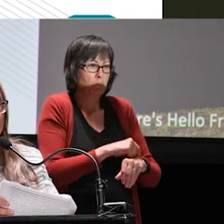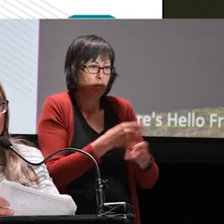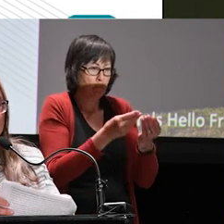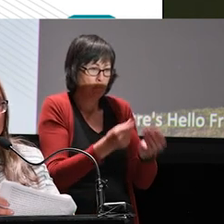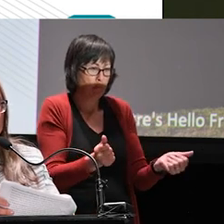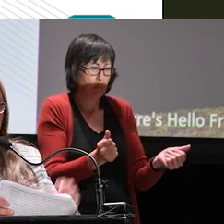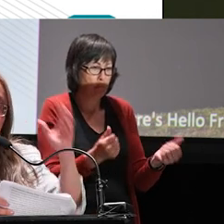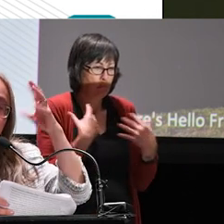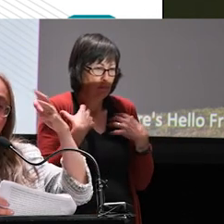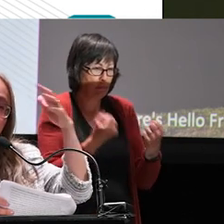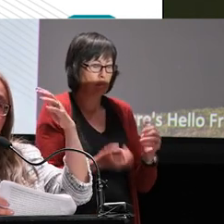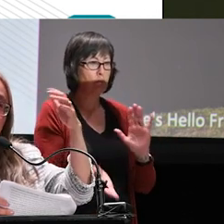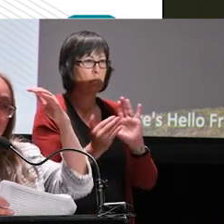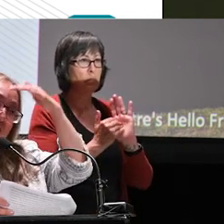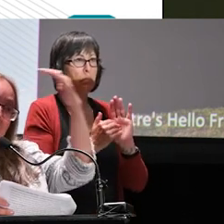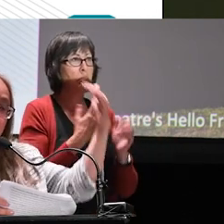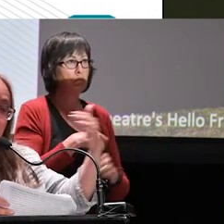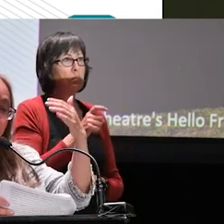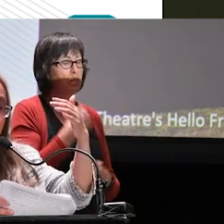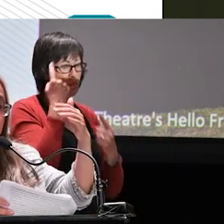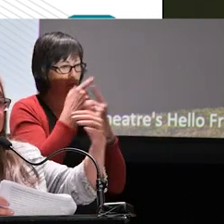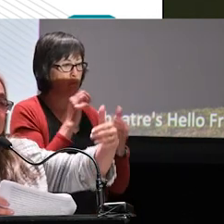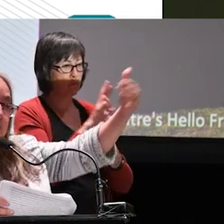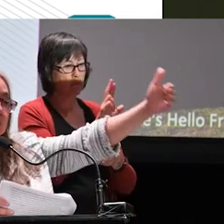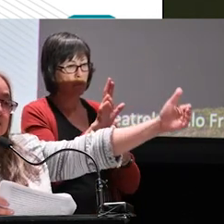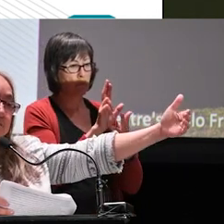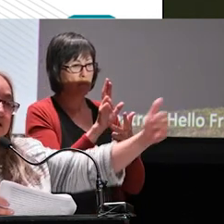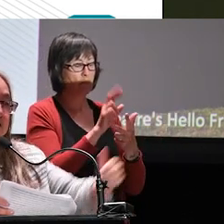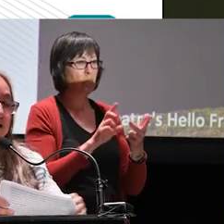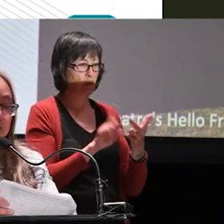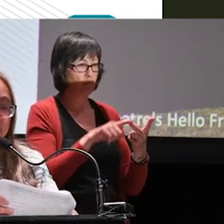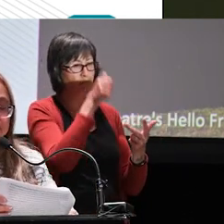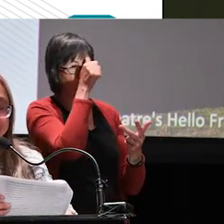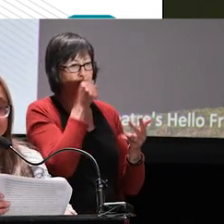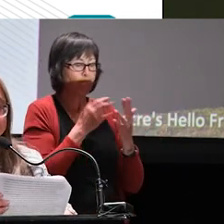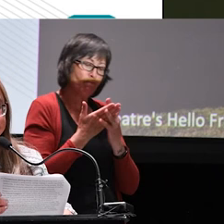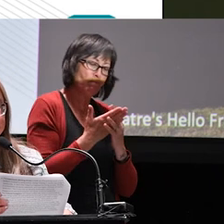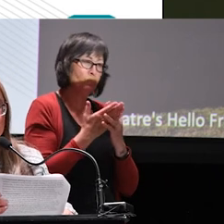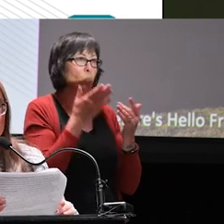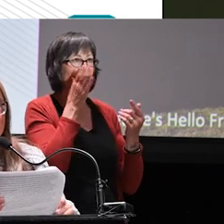And so that's how we think about those, three R's, and then the resiliency piece to come later.